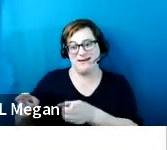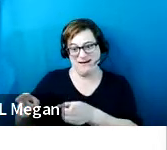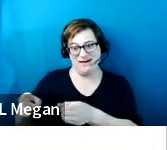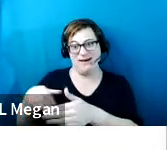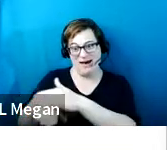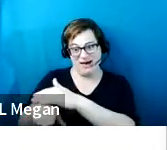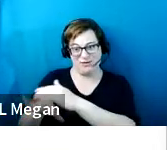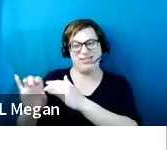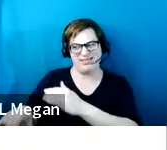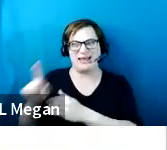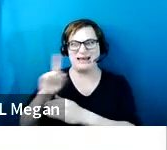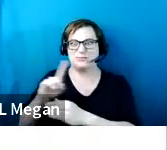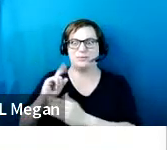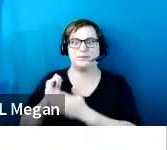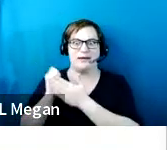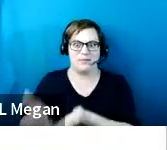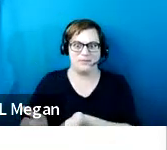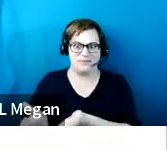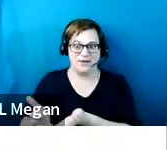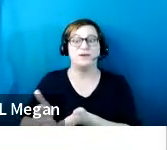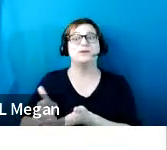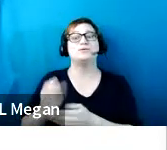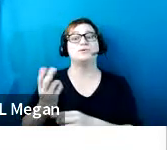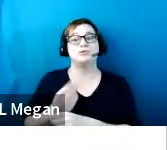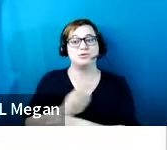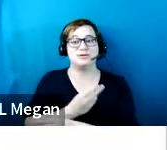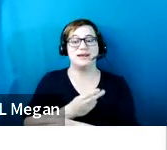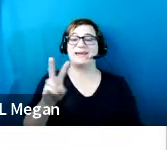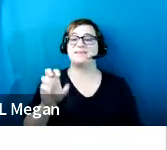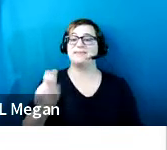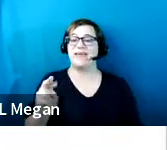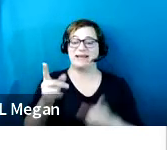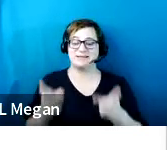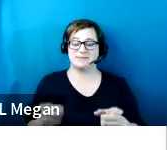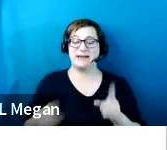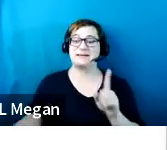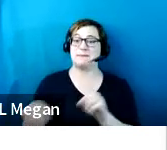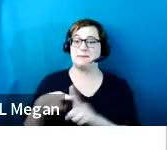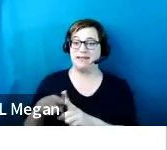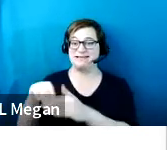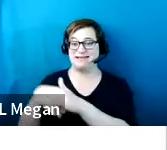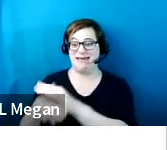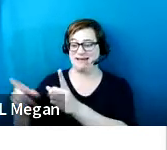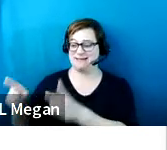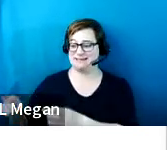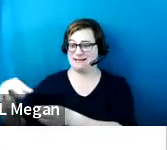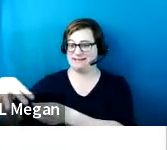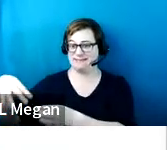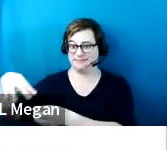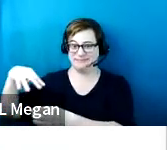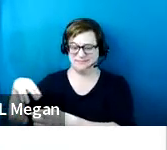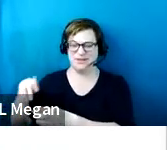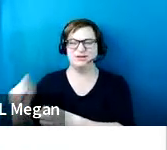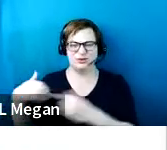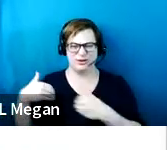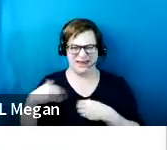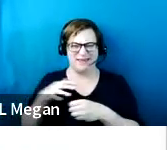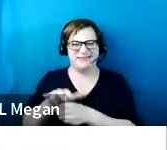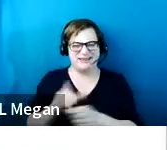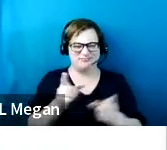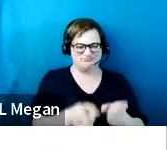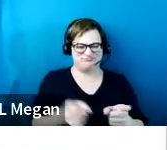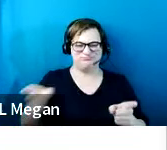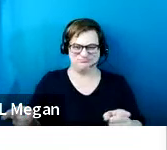So the combination of an access aisle advanced space should give you enough space to always be able to exit your